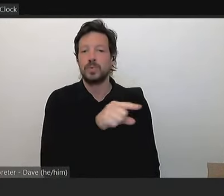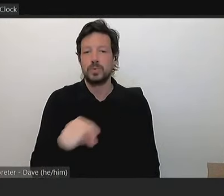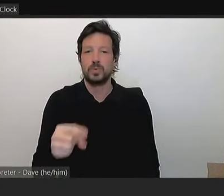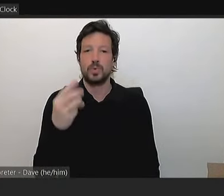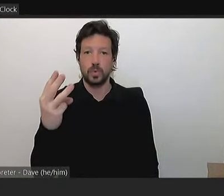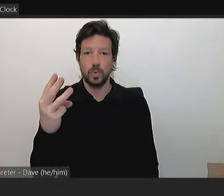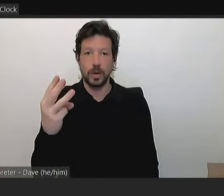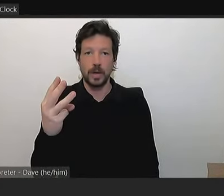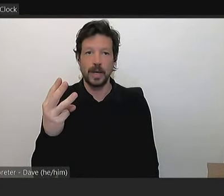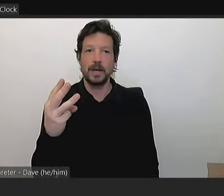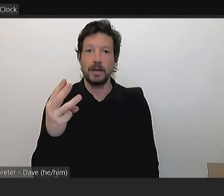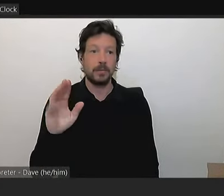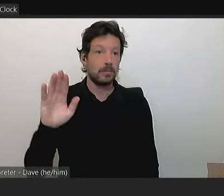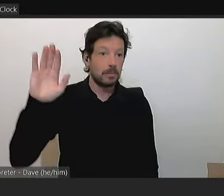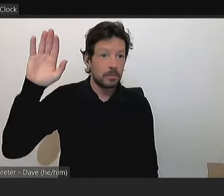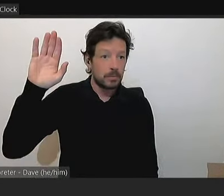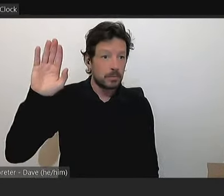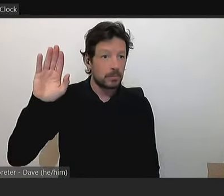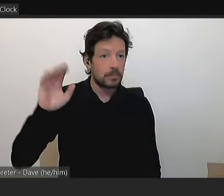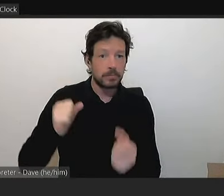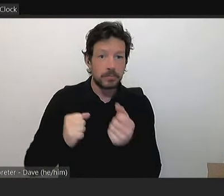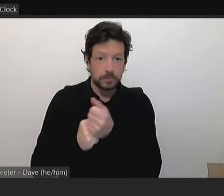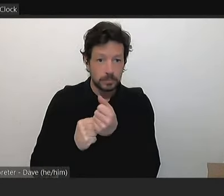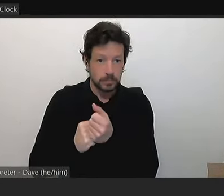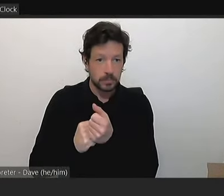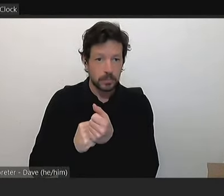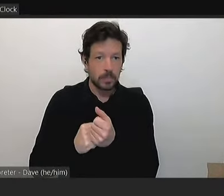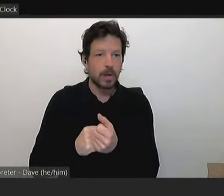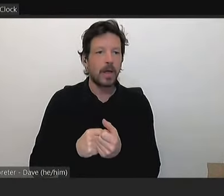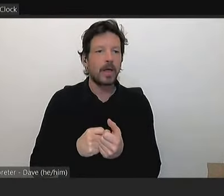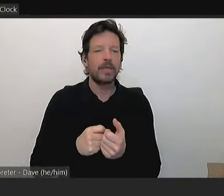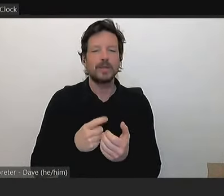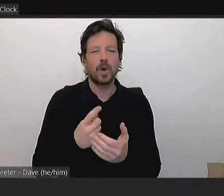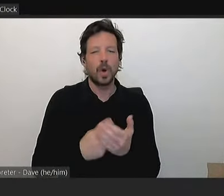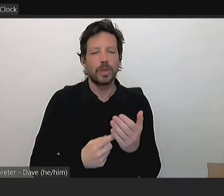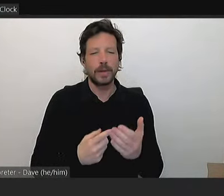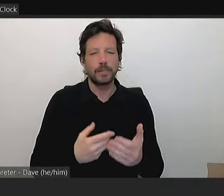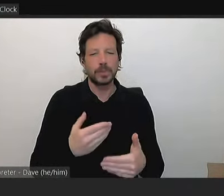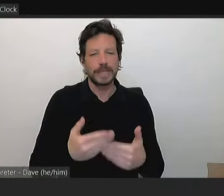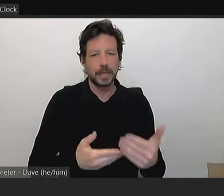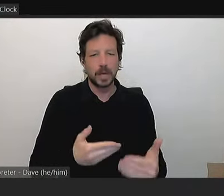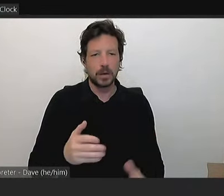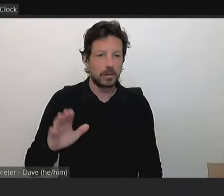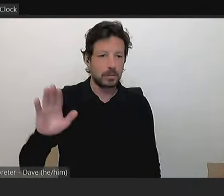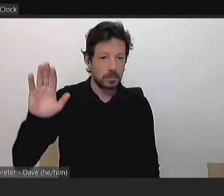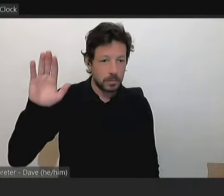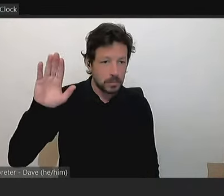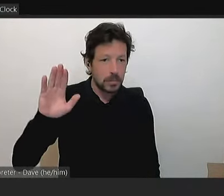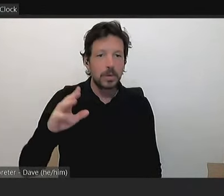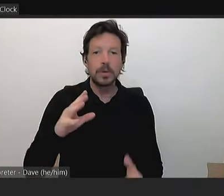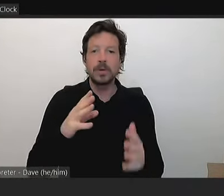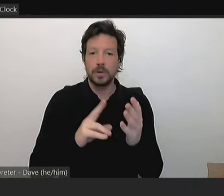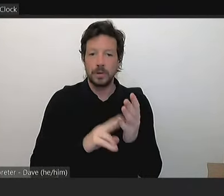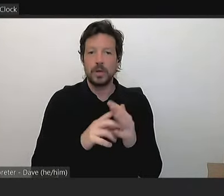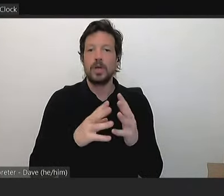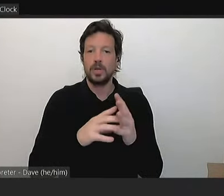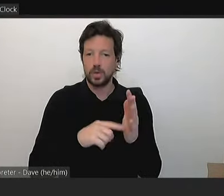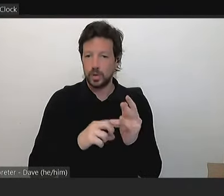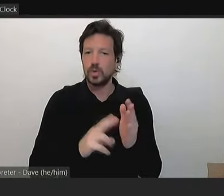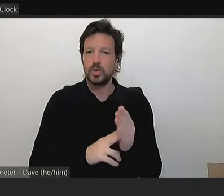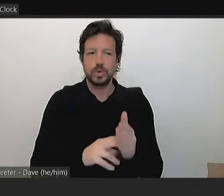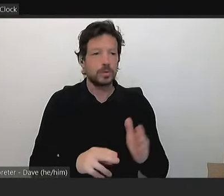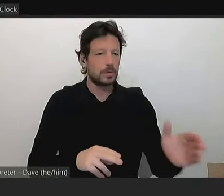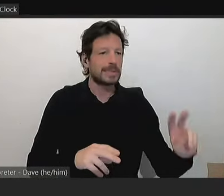Do I have a... It's just a procedural motion. So I have councillor Newton as the mover and councillor McCarthy